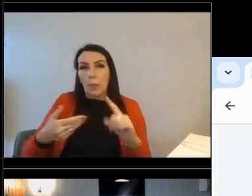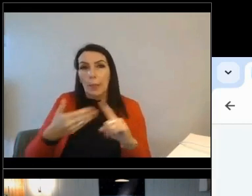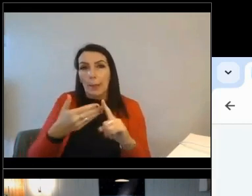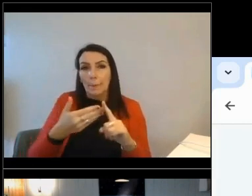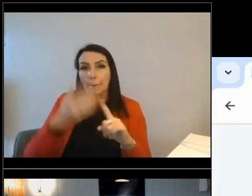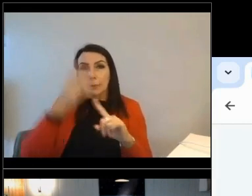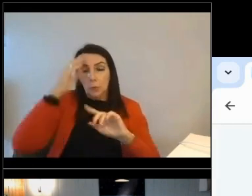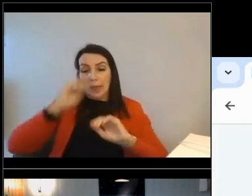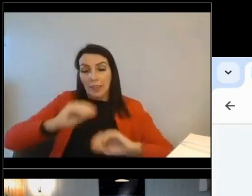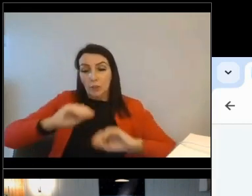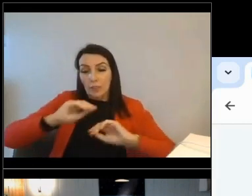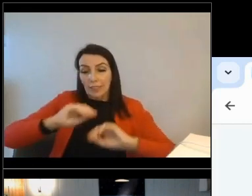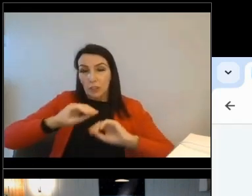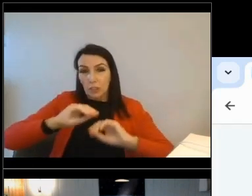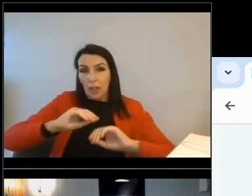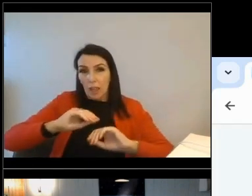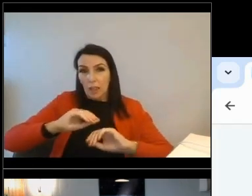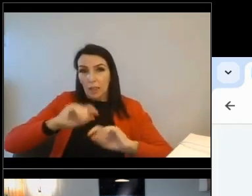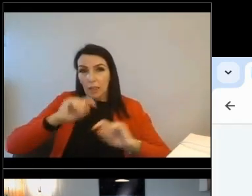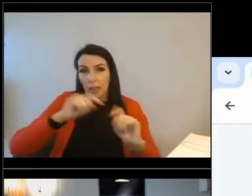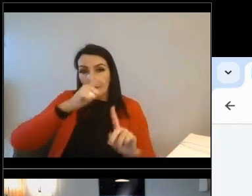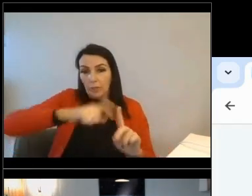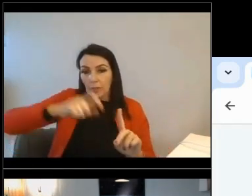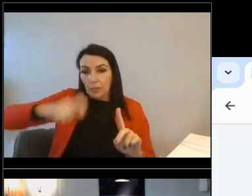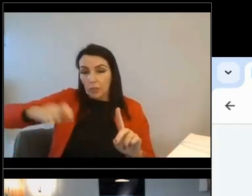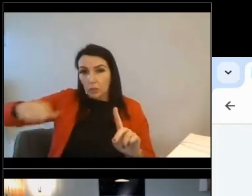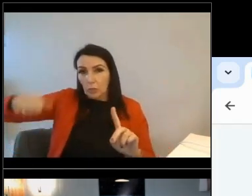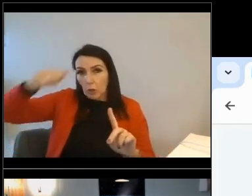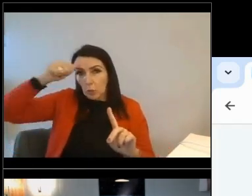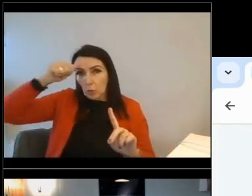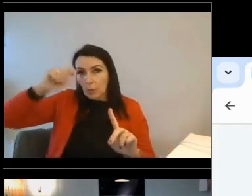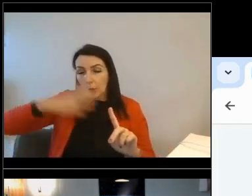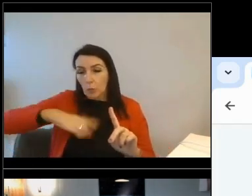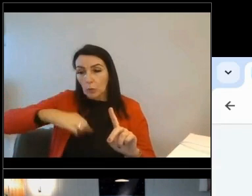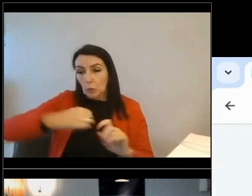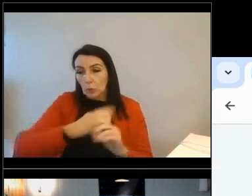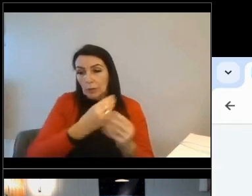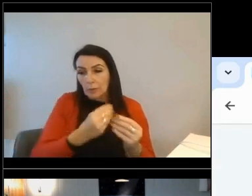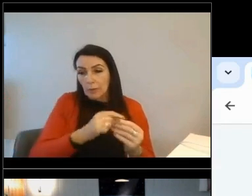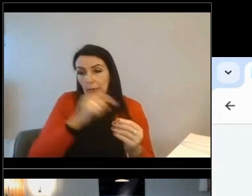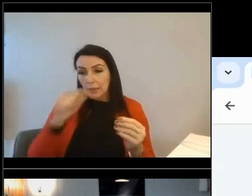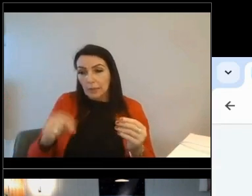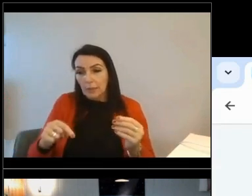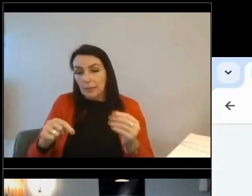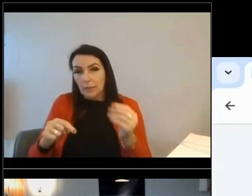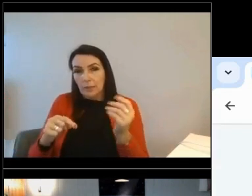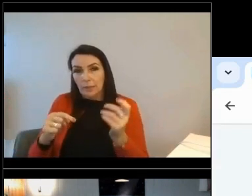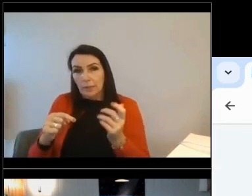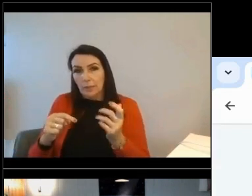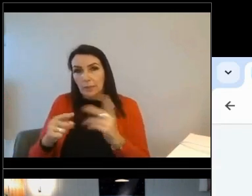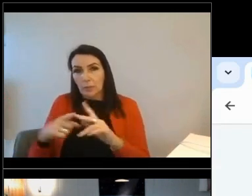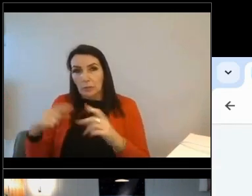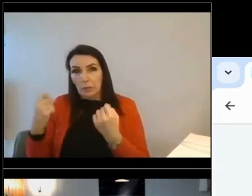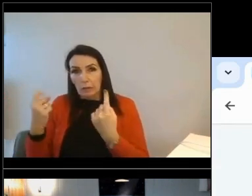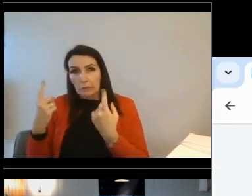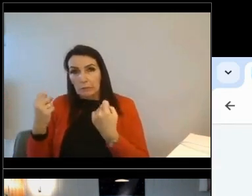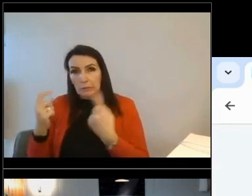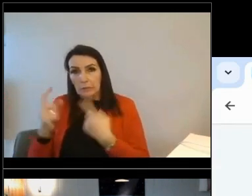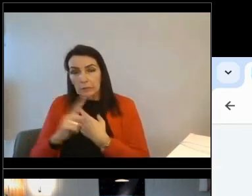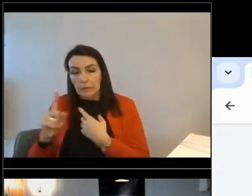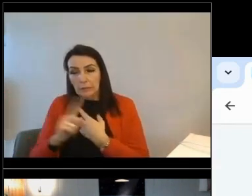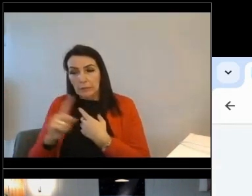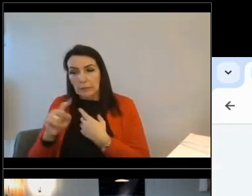bridge really between a customer known that they might want to do something to hope to the point where they really understand much in a much fuller way